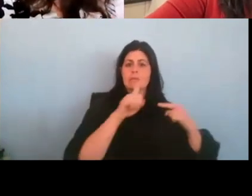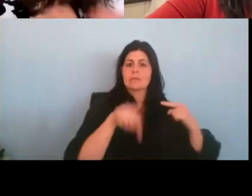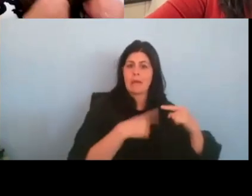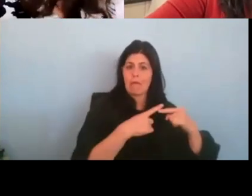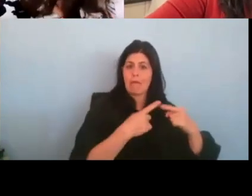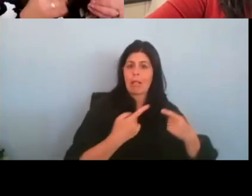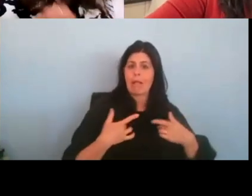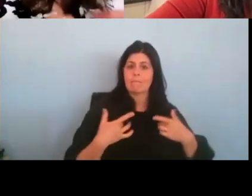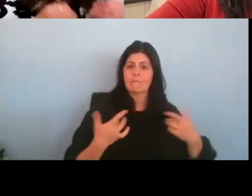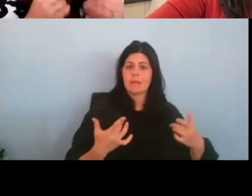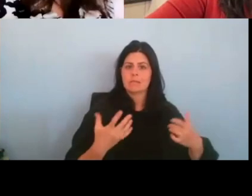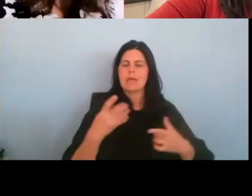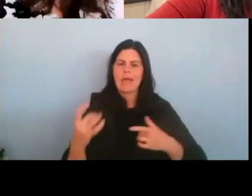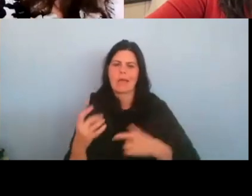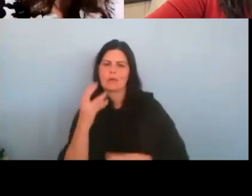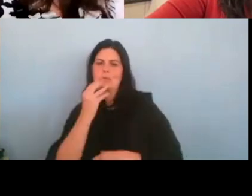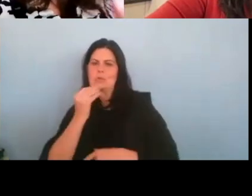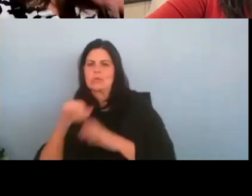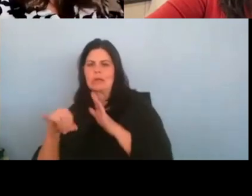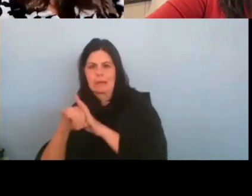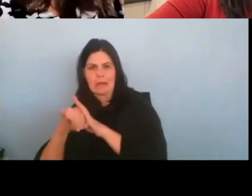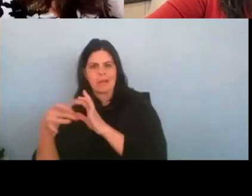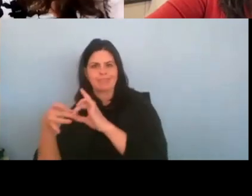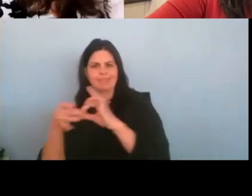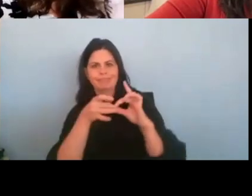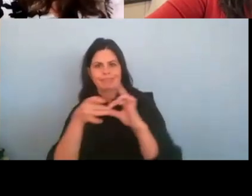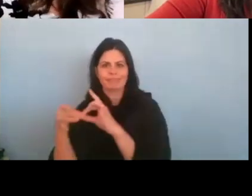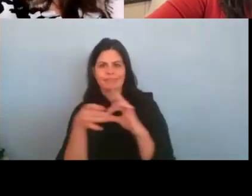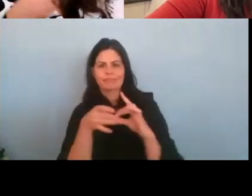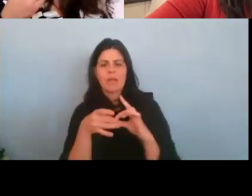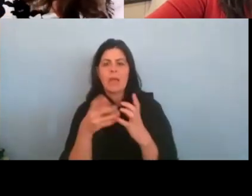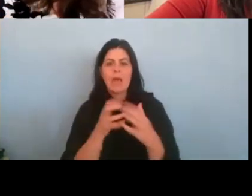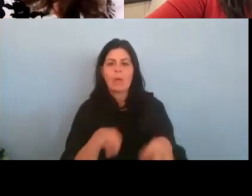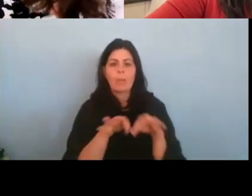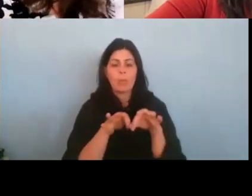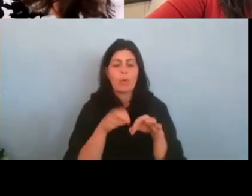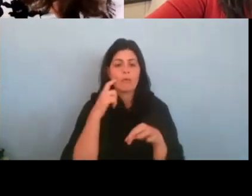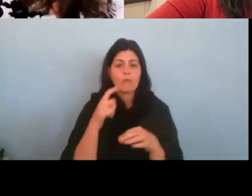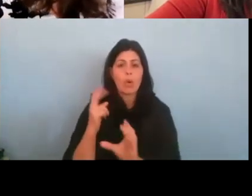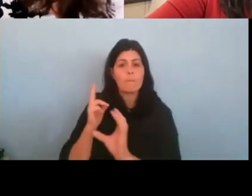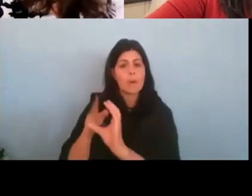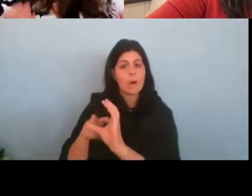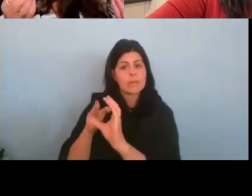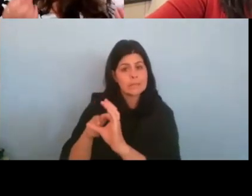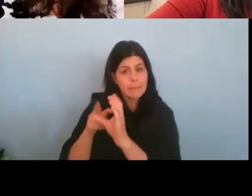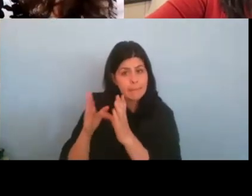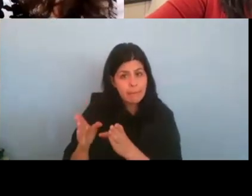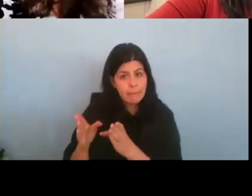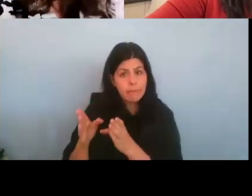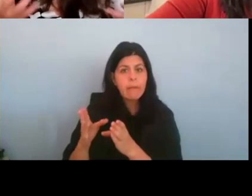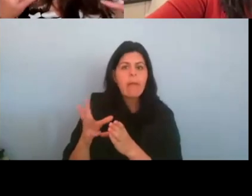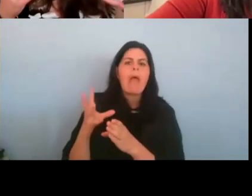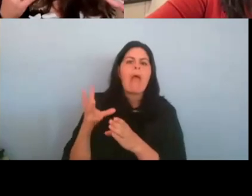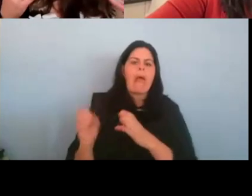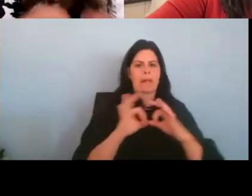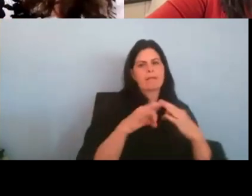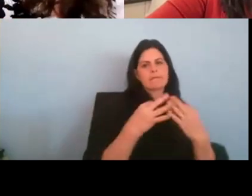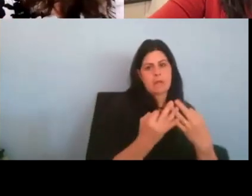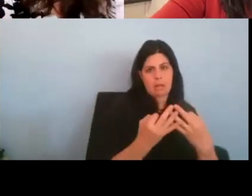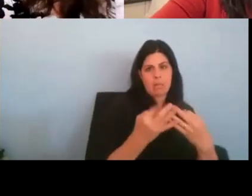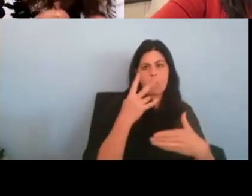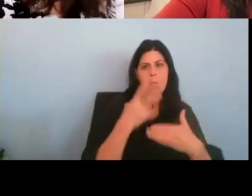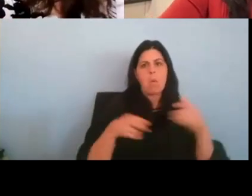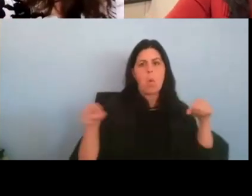and how incredibly important it is both for the participant and the family to have access and to have